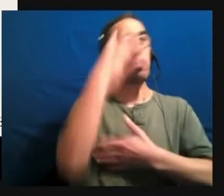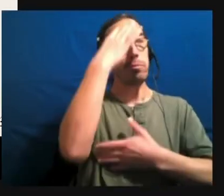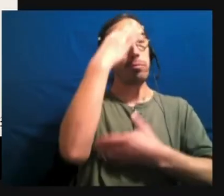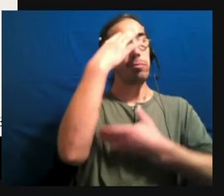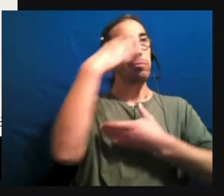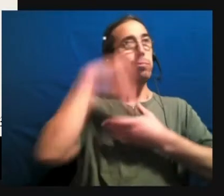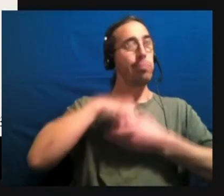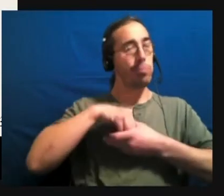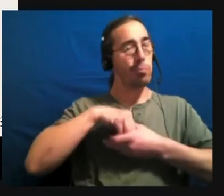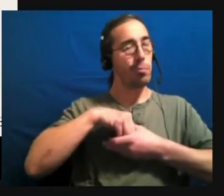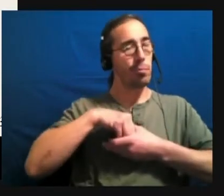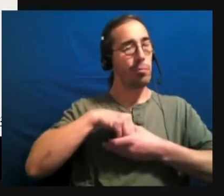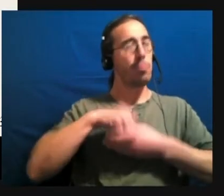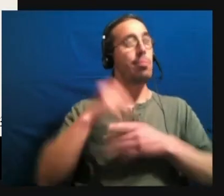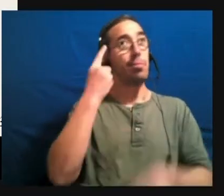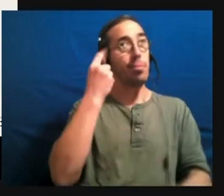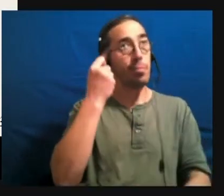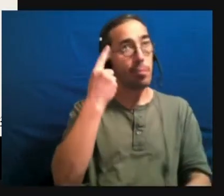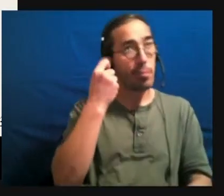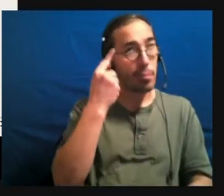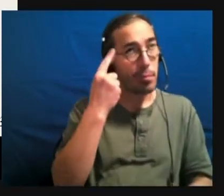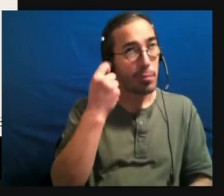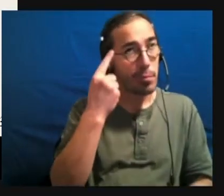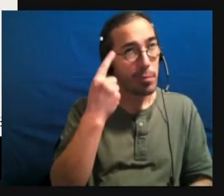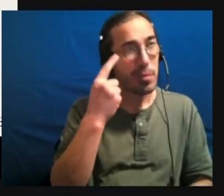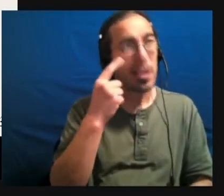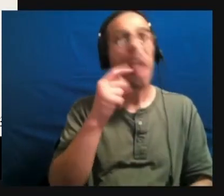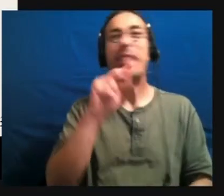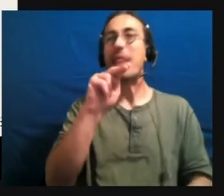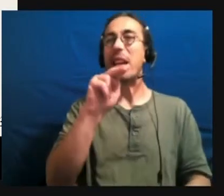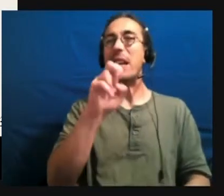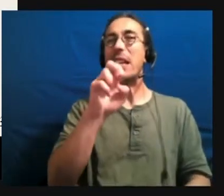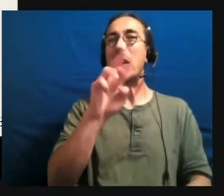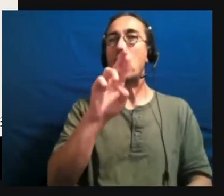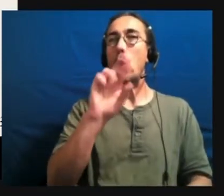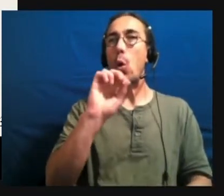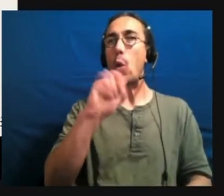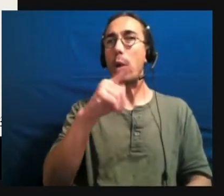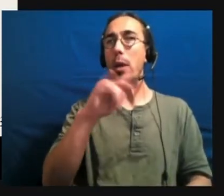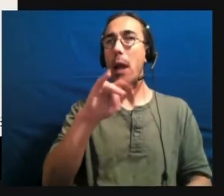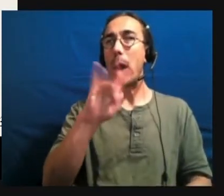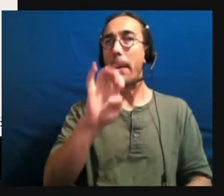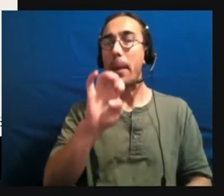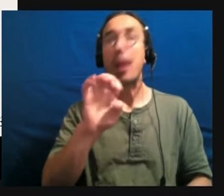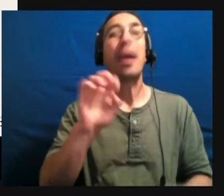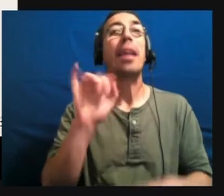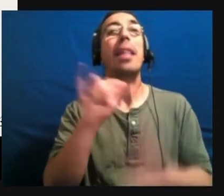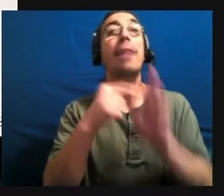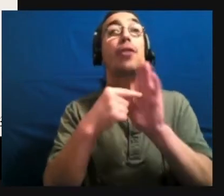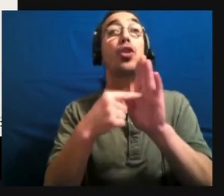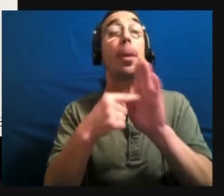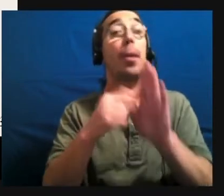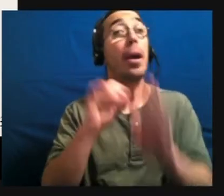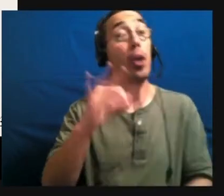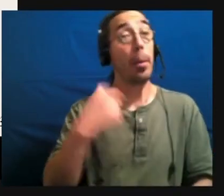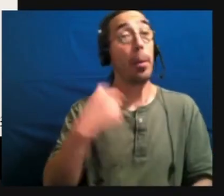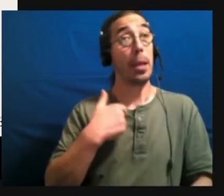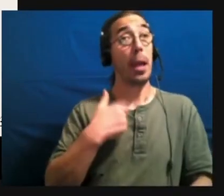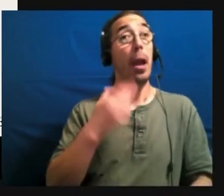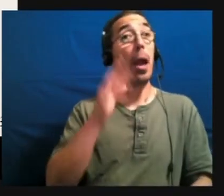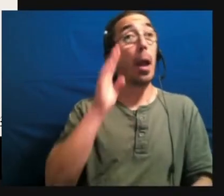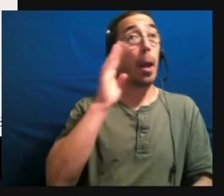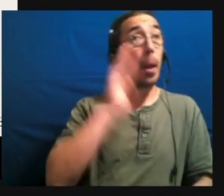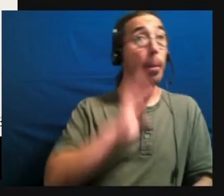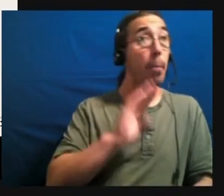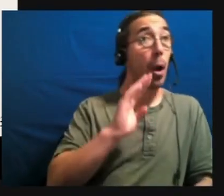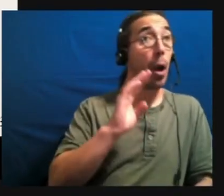brown hair hair or green eyes. mean, okay. If I had brown hair and I wanted to have red hair, I could